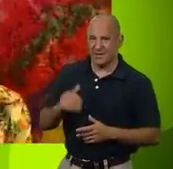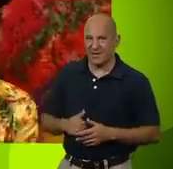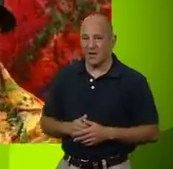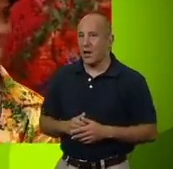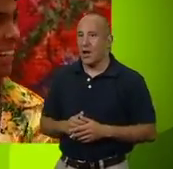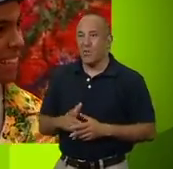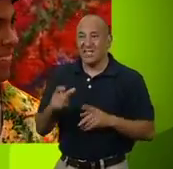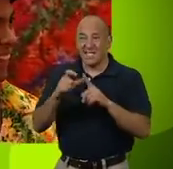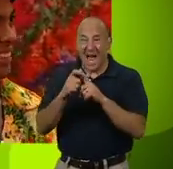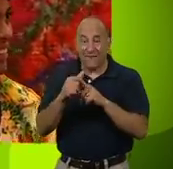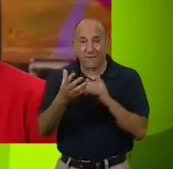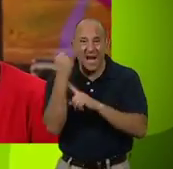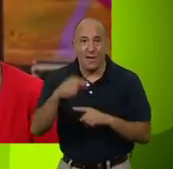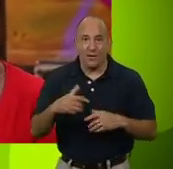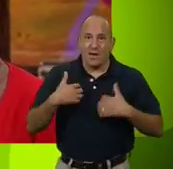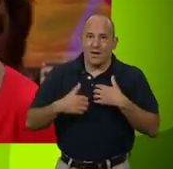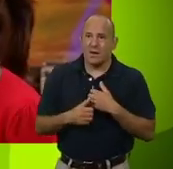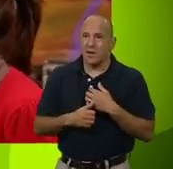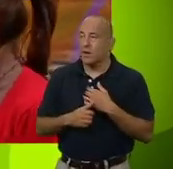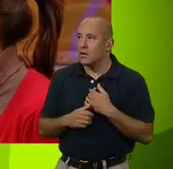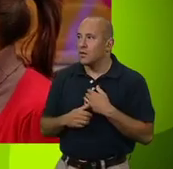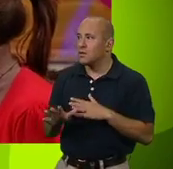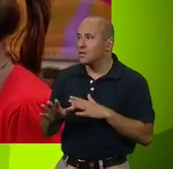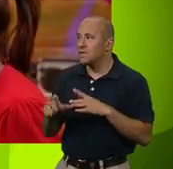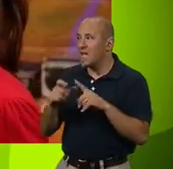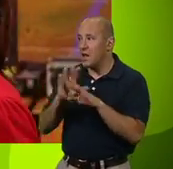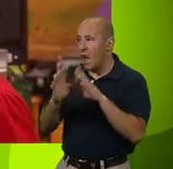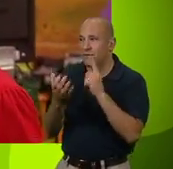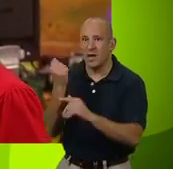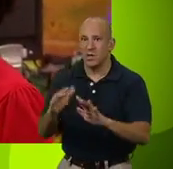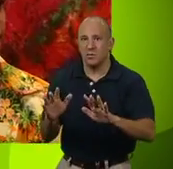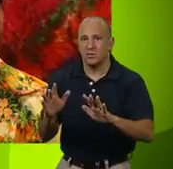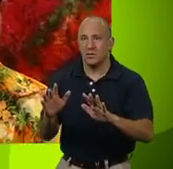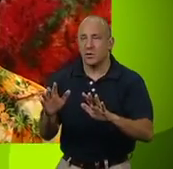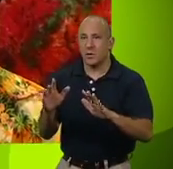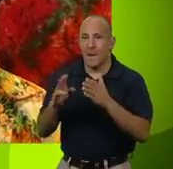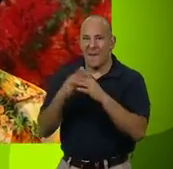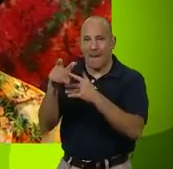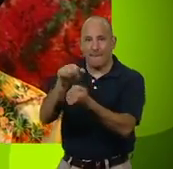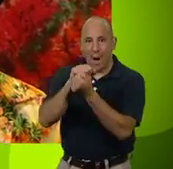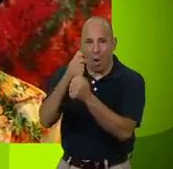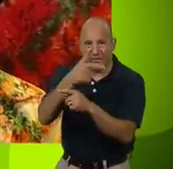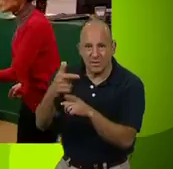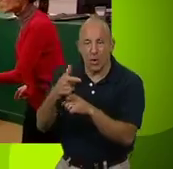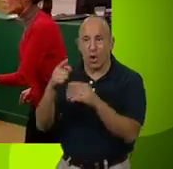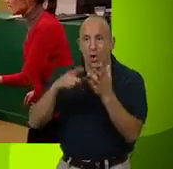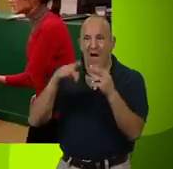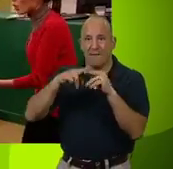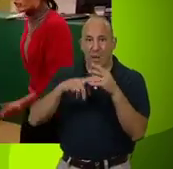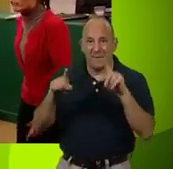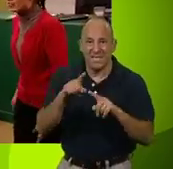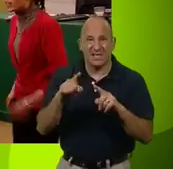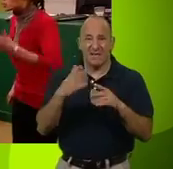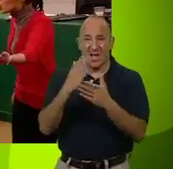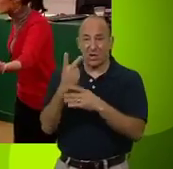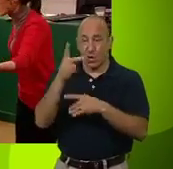Just wait till Danny hears about this. Danny can't know anything about this. About Max boring her camcorder, about the UFO meeting